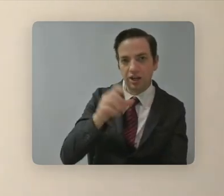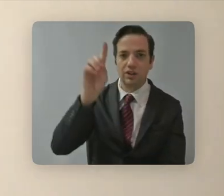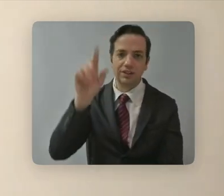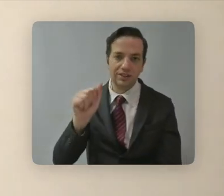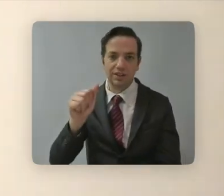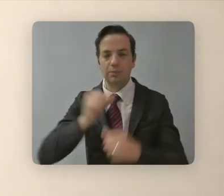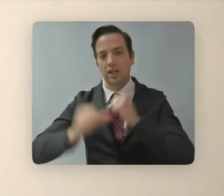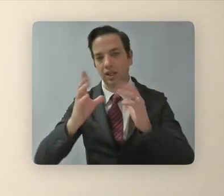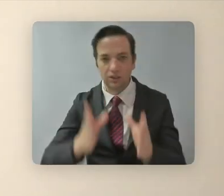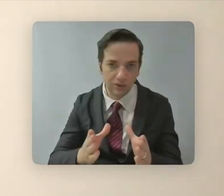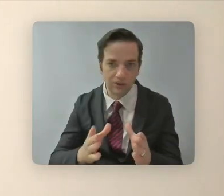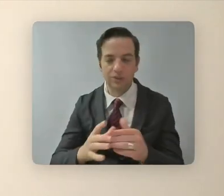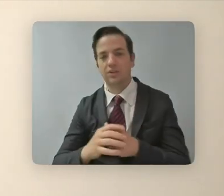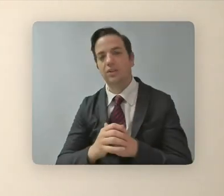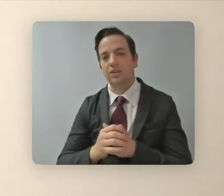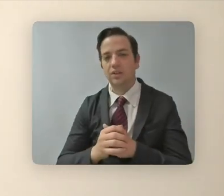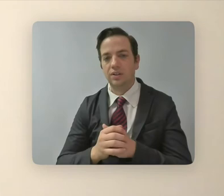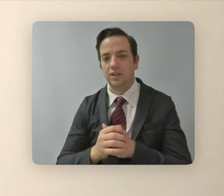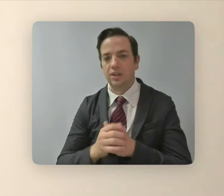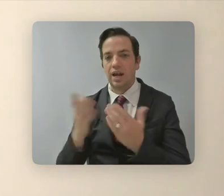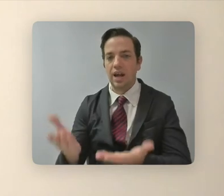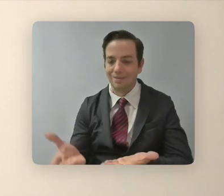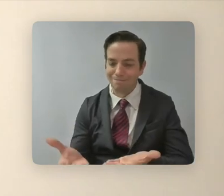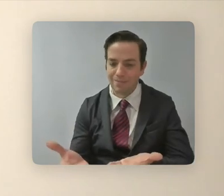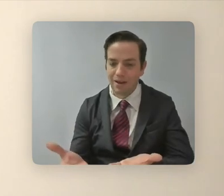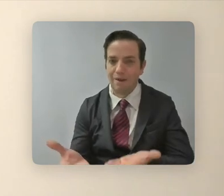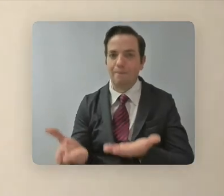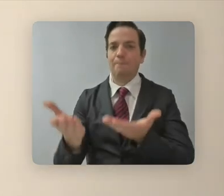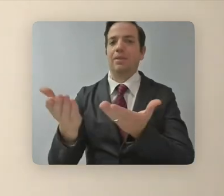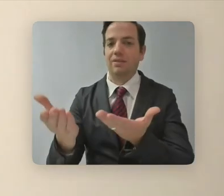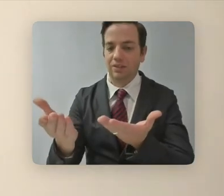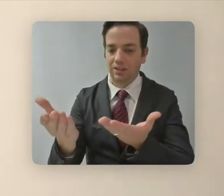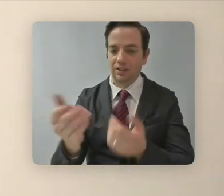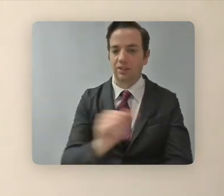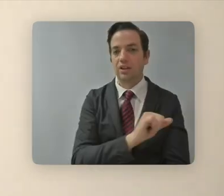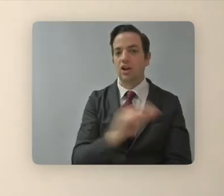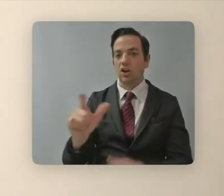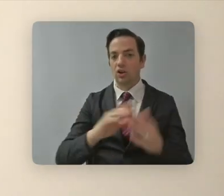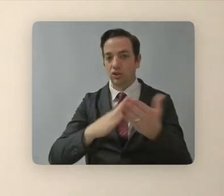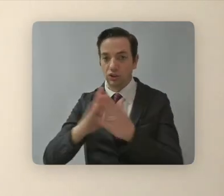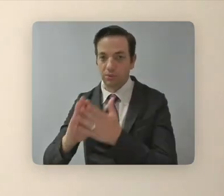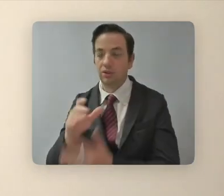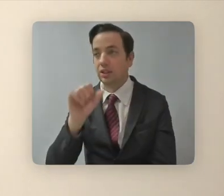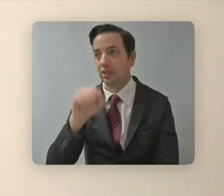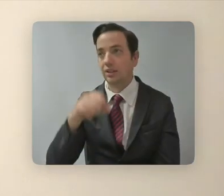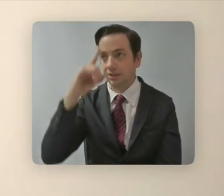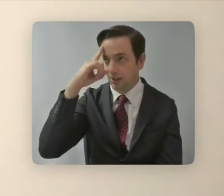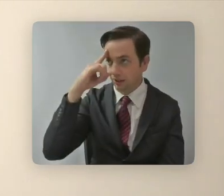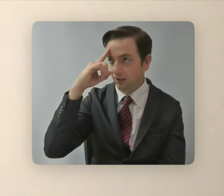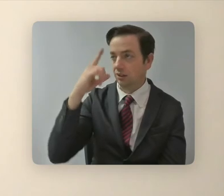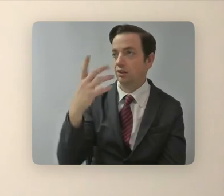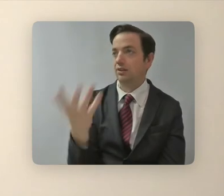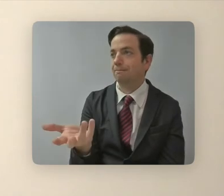and, and, you know, uplifting everyone. And, and yes, and I do think that it, that it is,